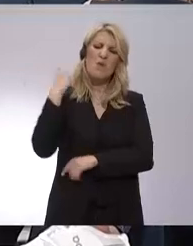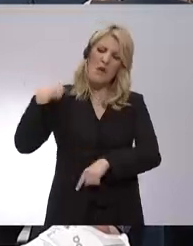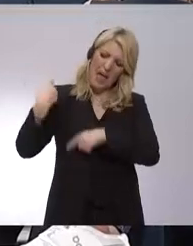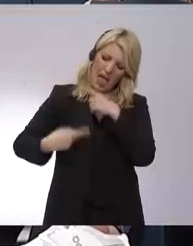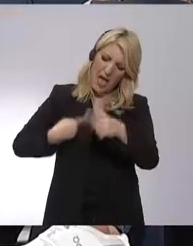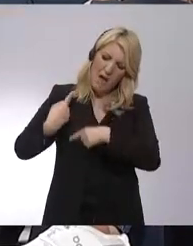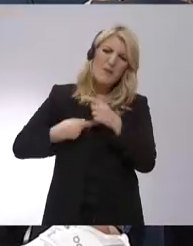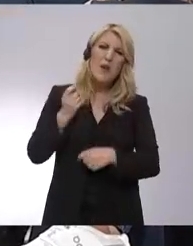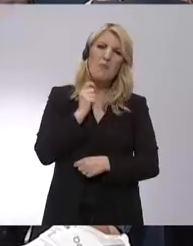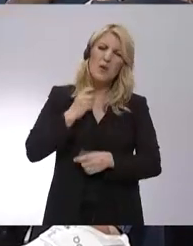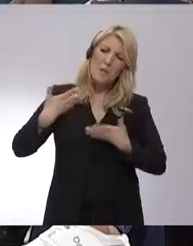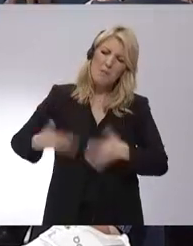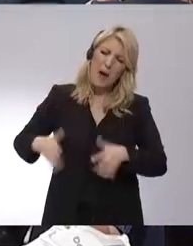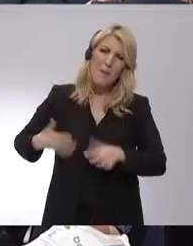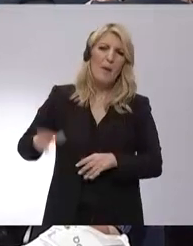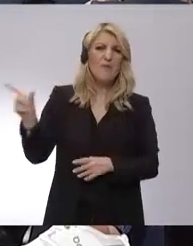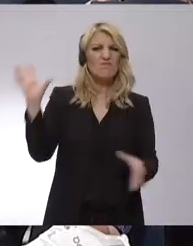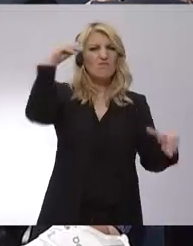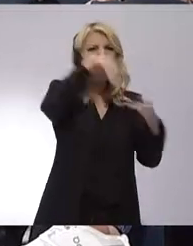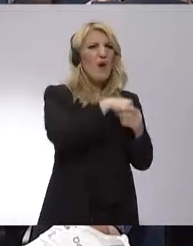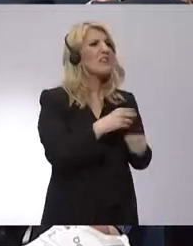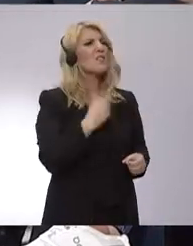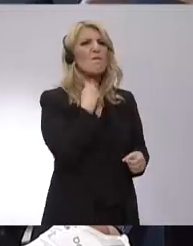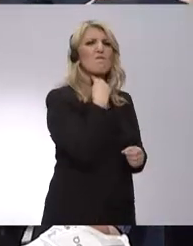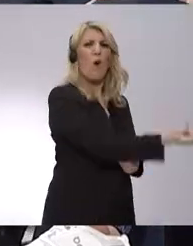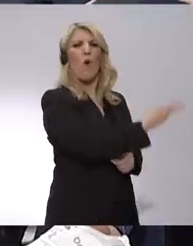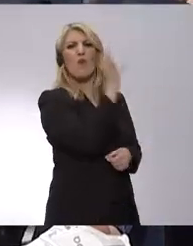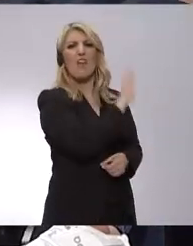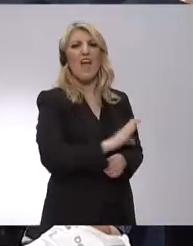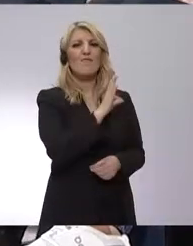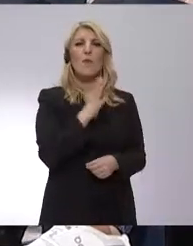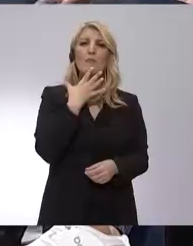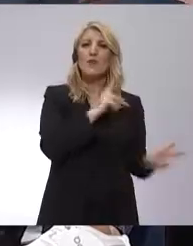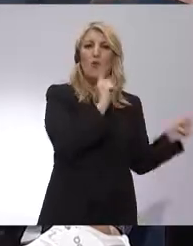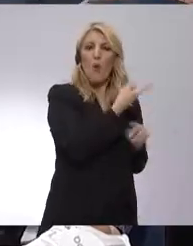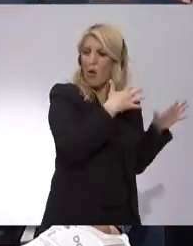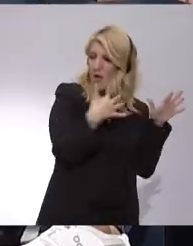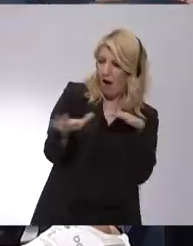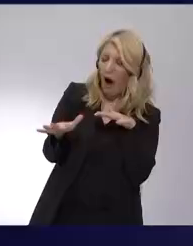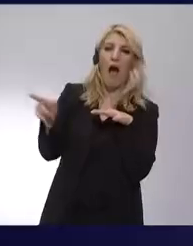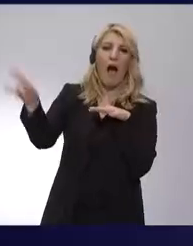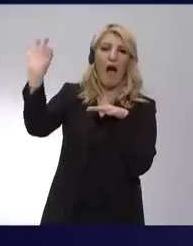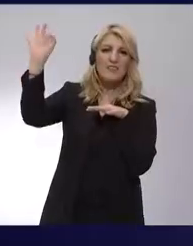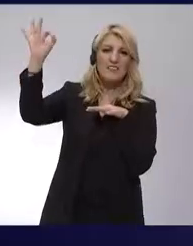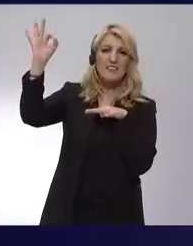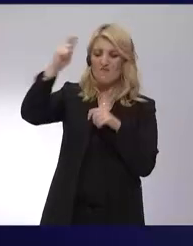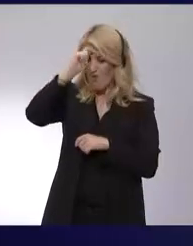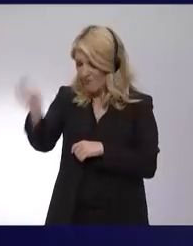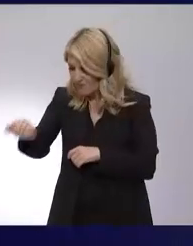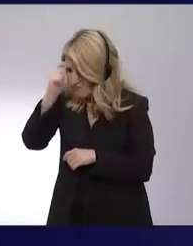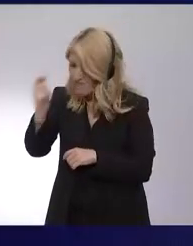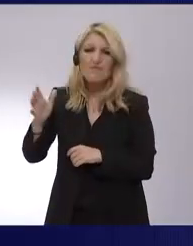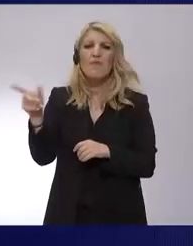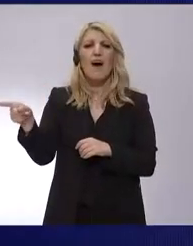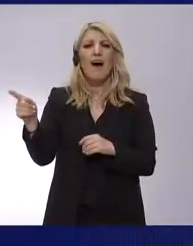politician. You are exactly the symbol for this bridge builder between the different levels. We are the party of subsidiarity.